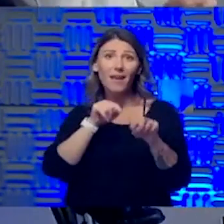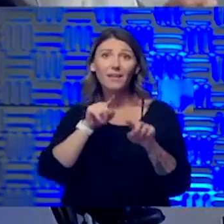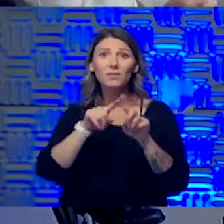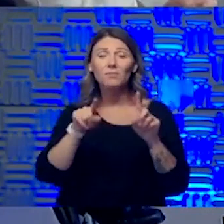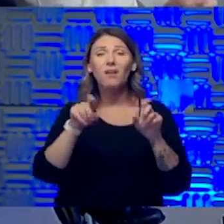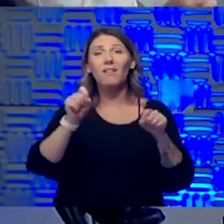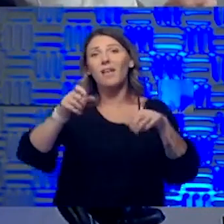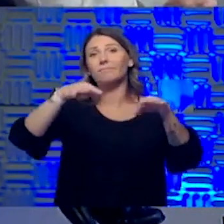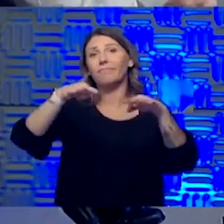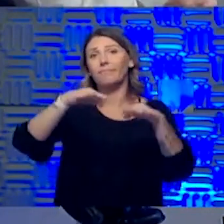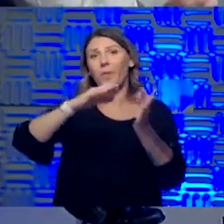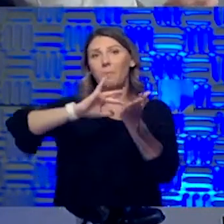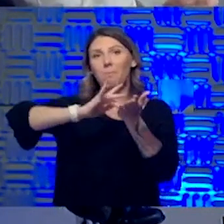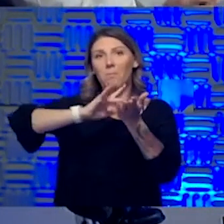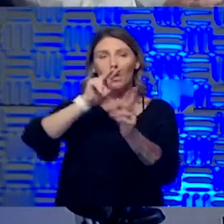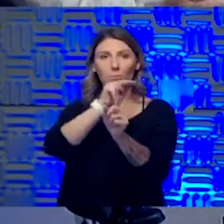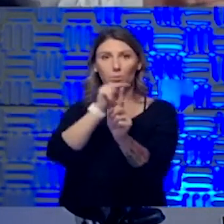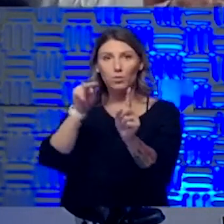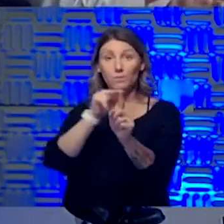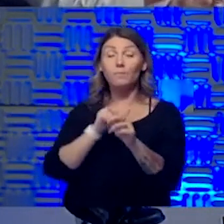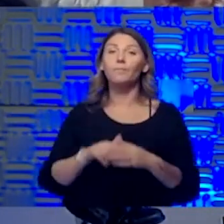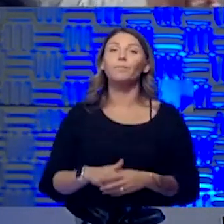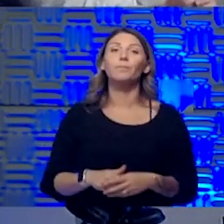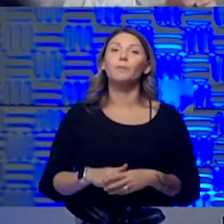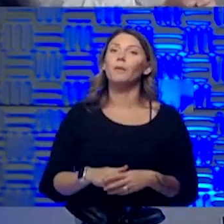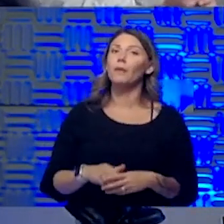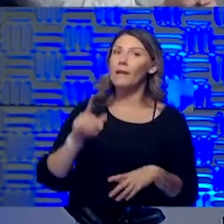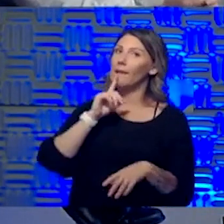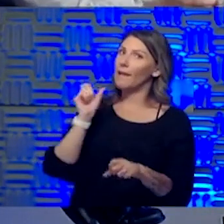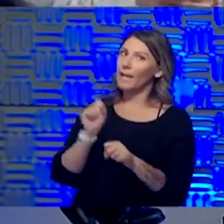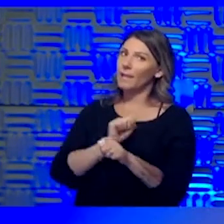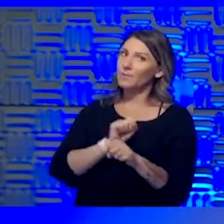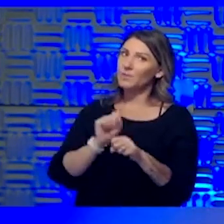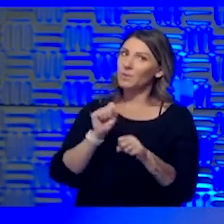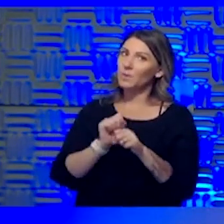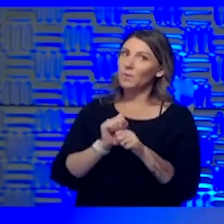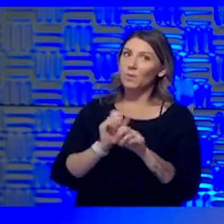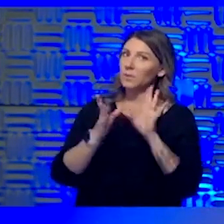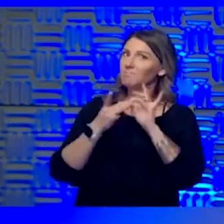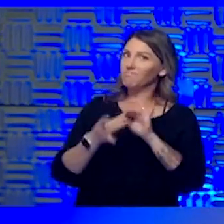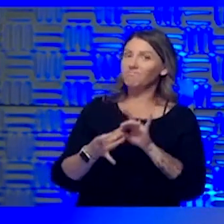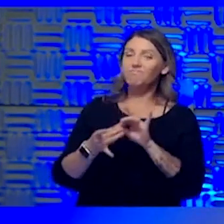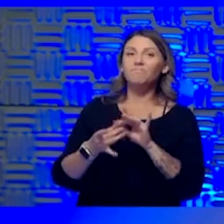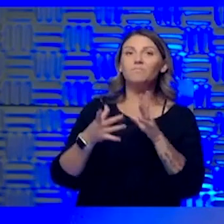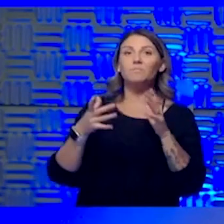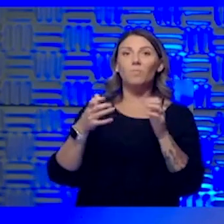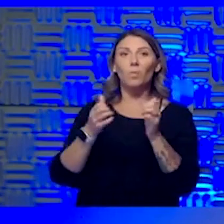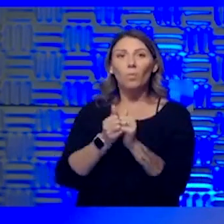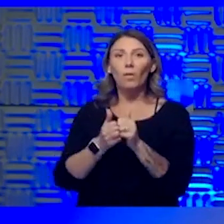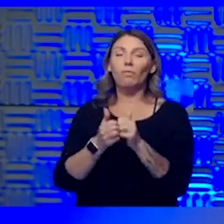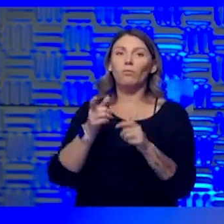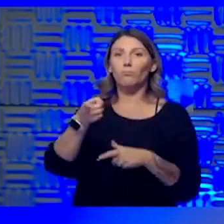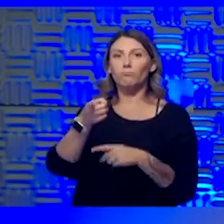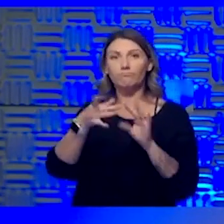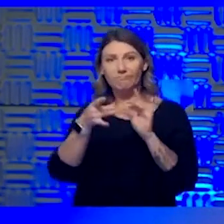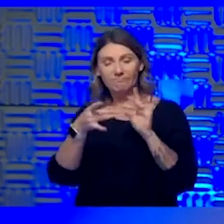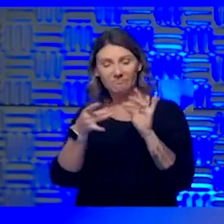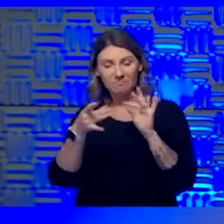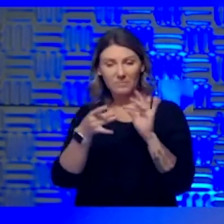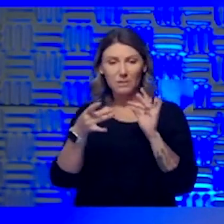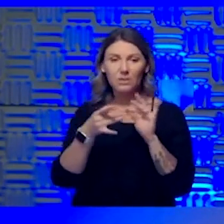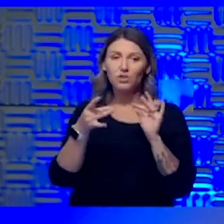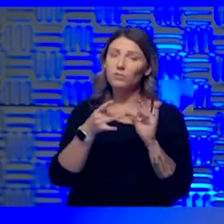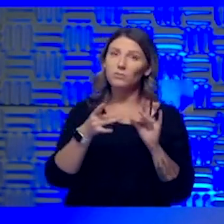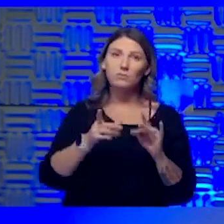Yeah, absolutely. Um, to go back to both with what both of you said, you're absolutely more at risk. We know that, you know, from other experiences